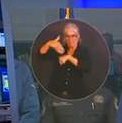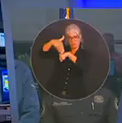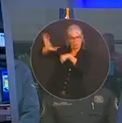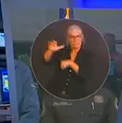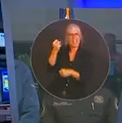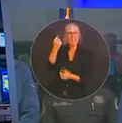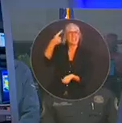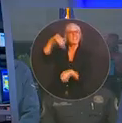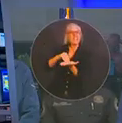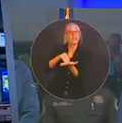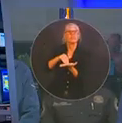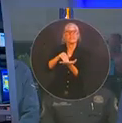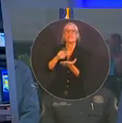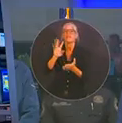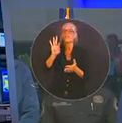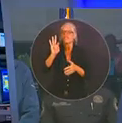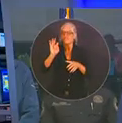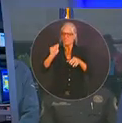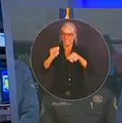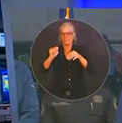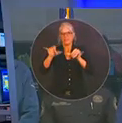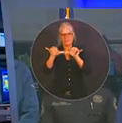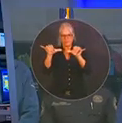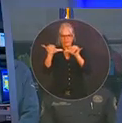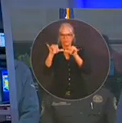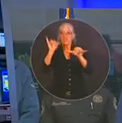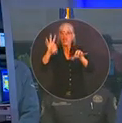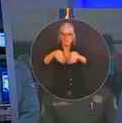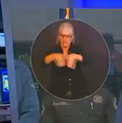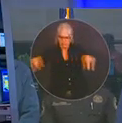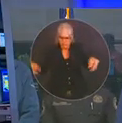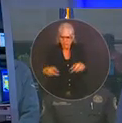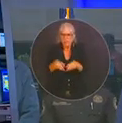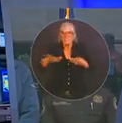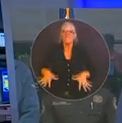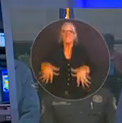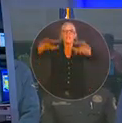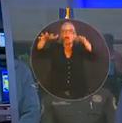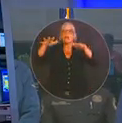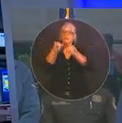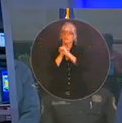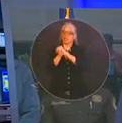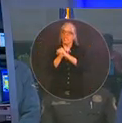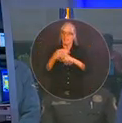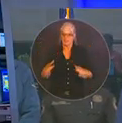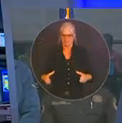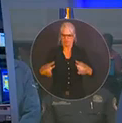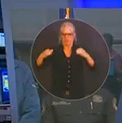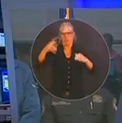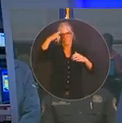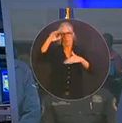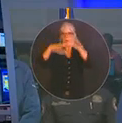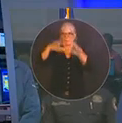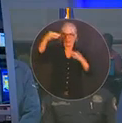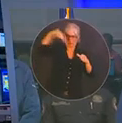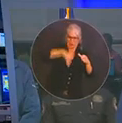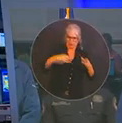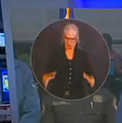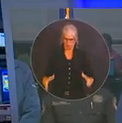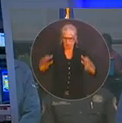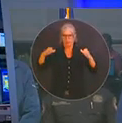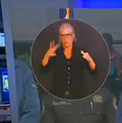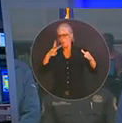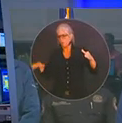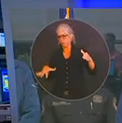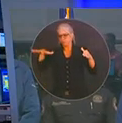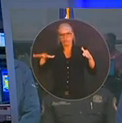and we're prioritizing critical infrastructure, like hospitals, wastewater treatment facilities, and electrical infrastructure. We've also done